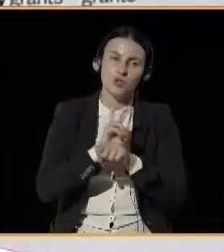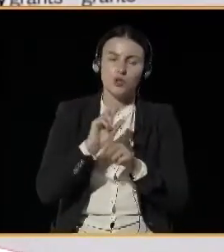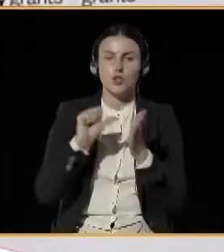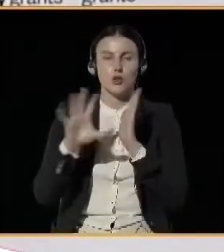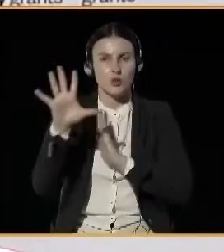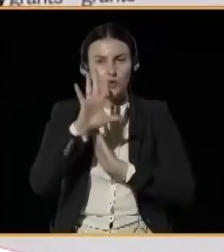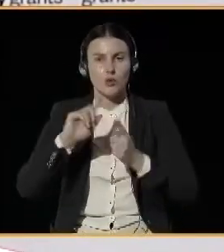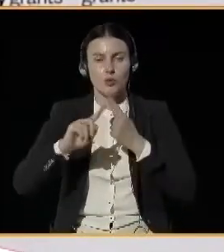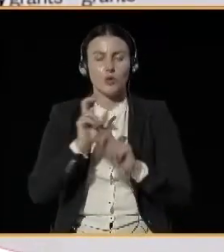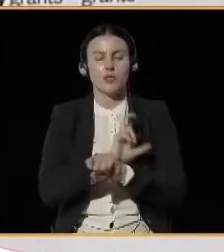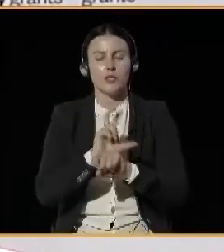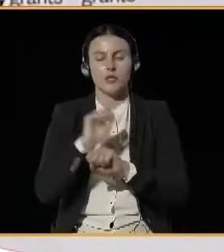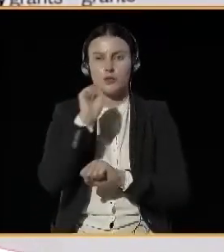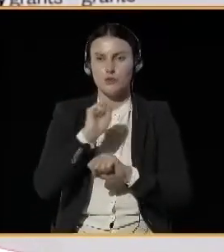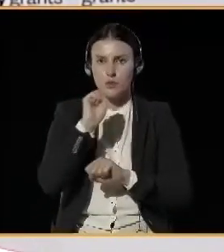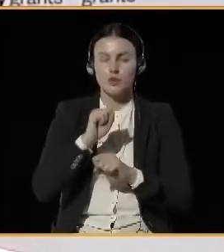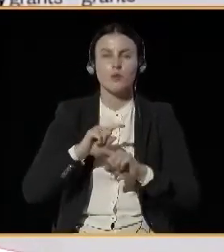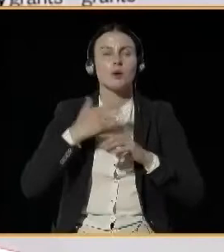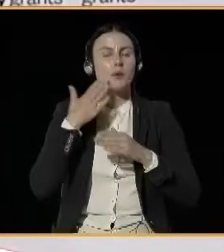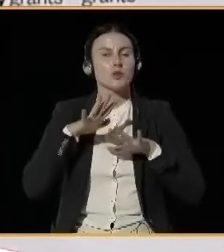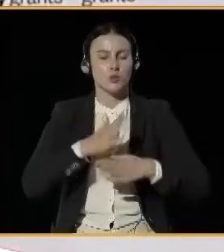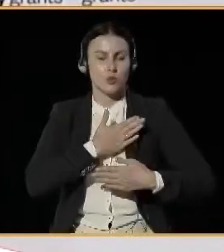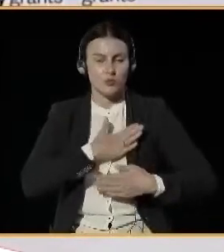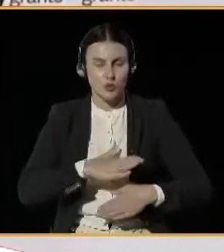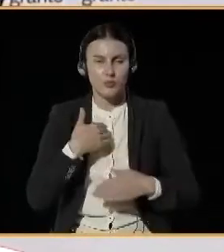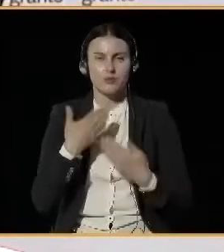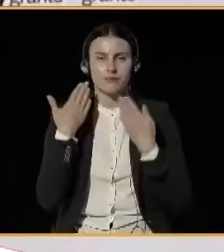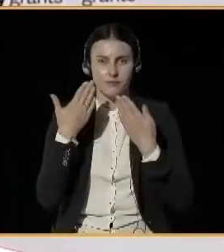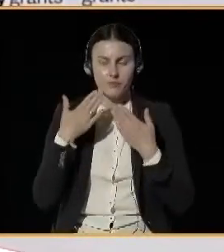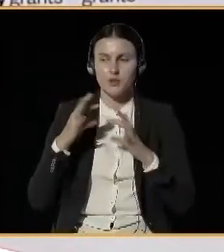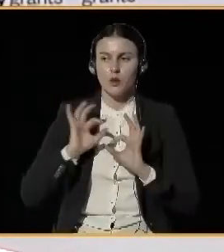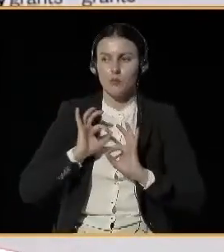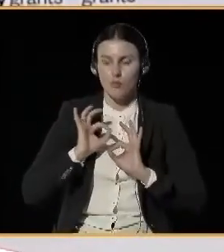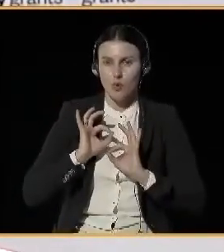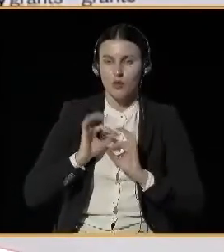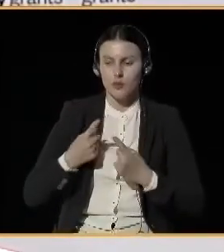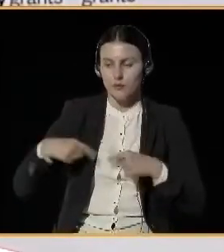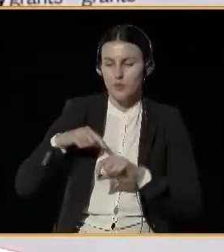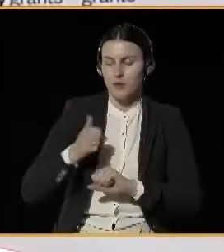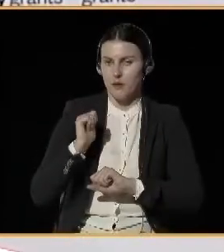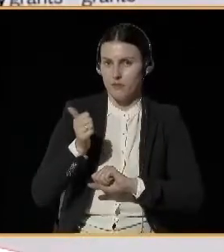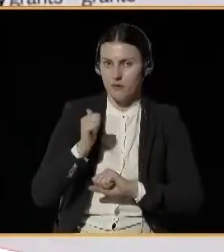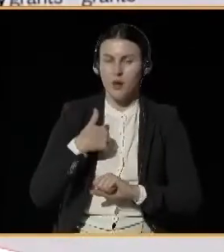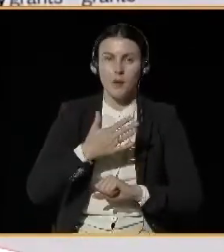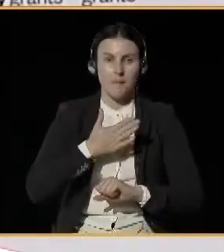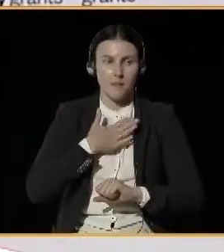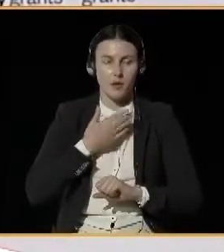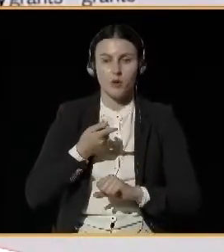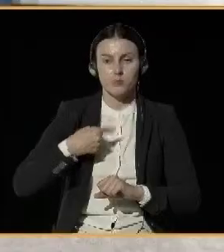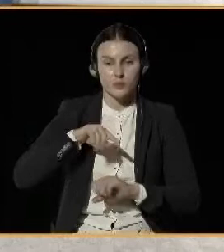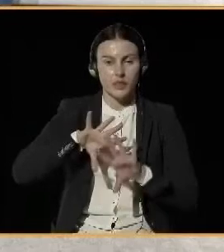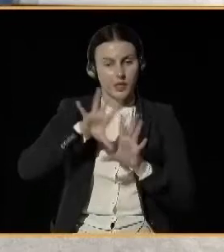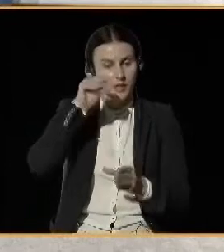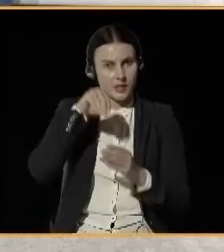introduce our today experts of the panel of the environment. We have with us